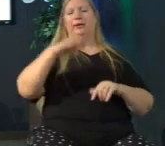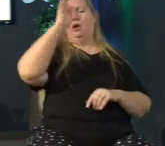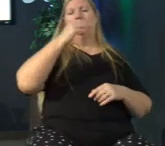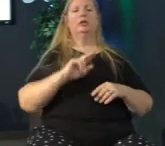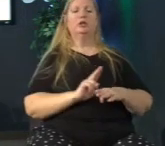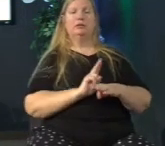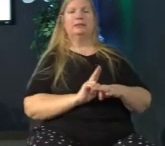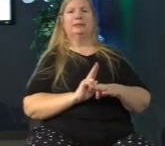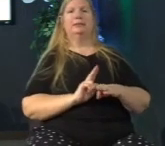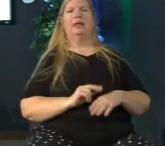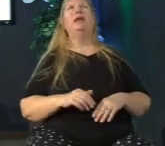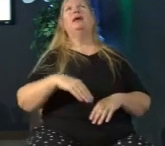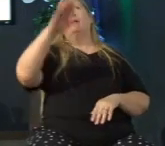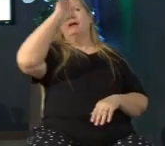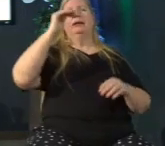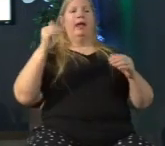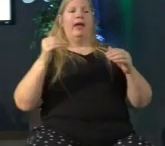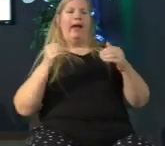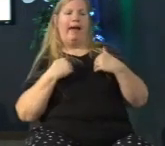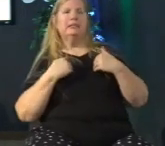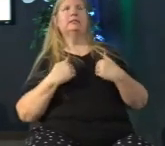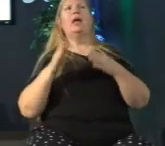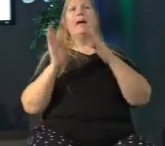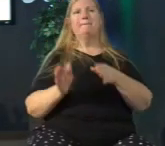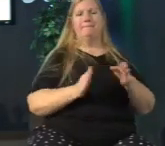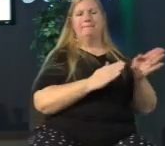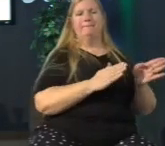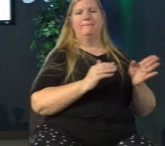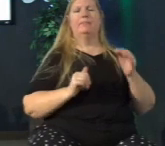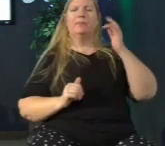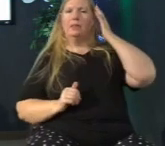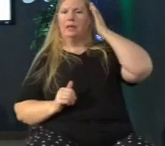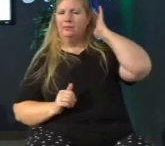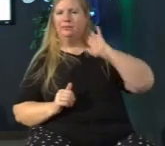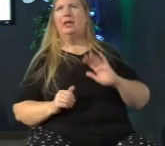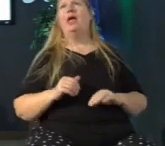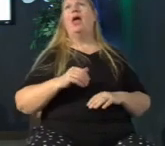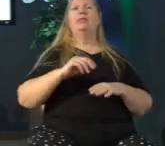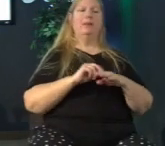and he has a purpose and he will use that pain for his good